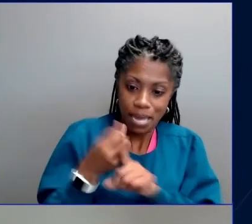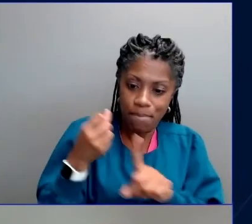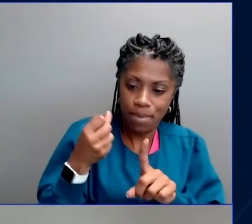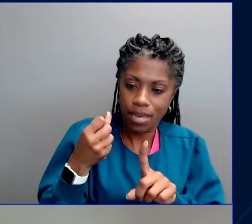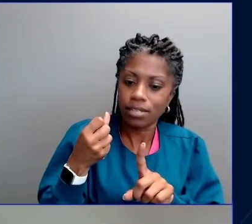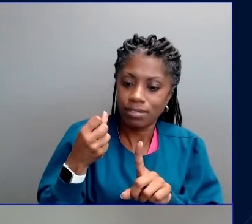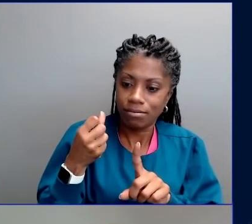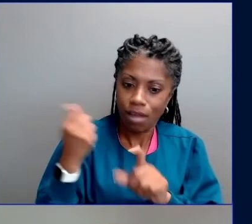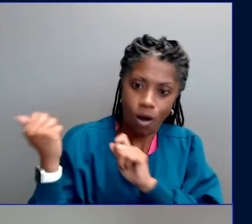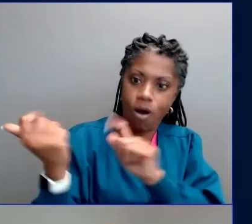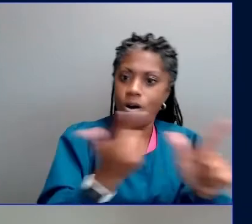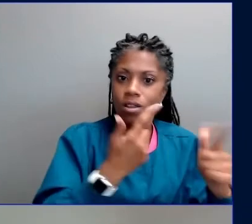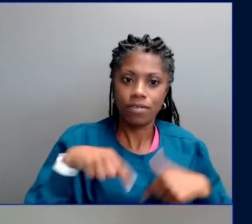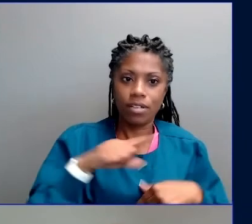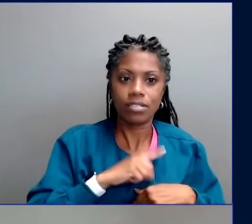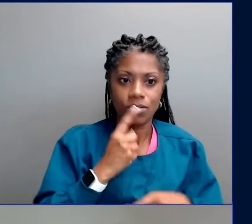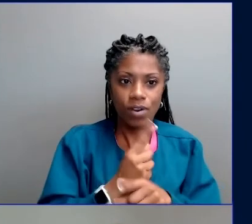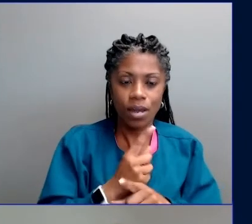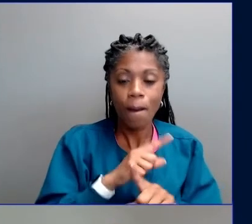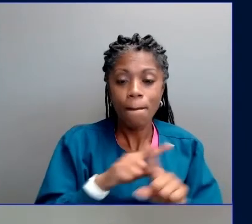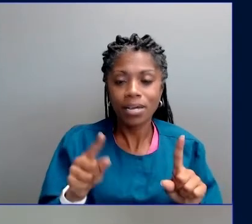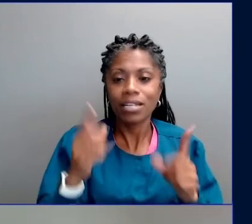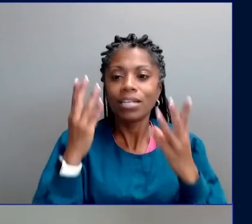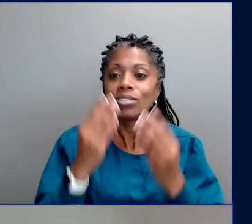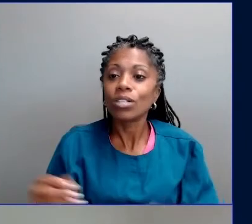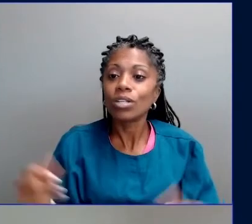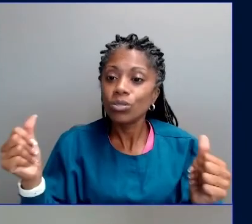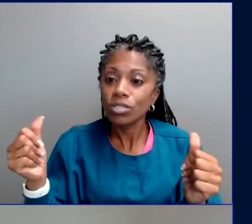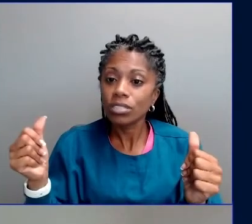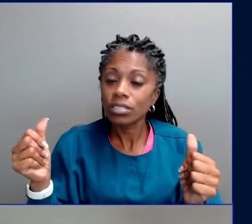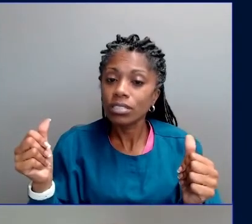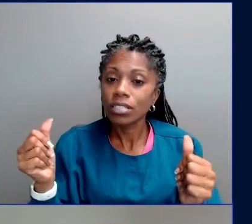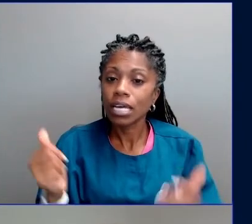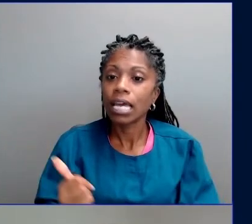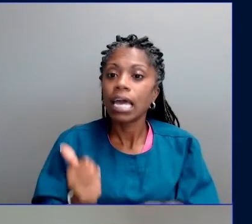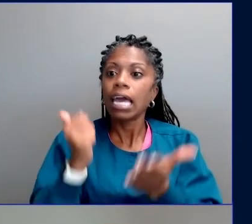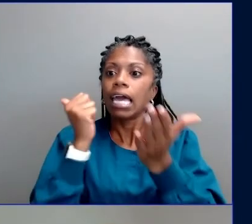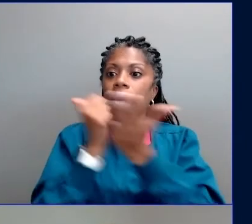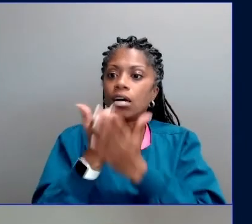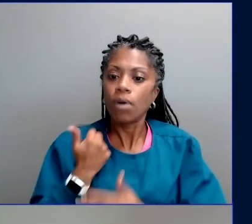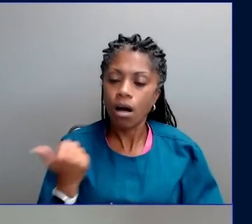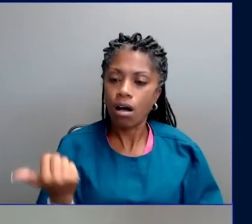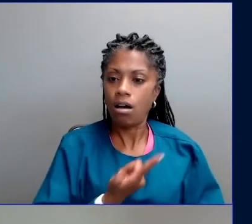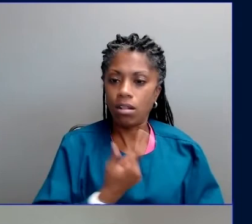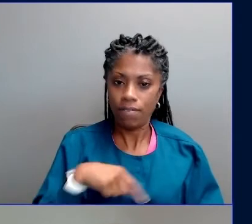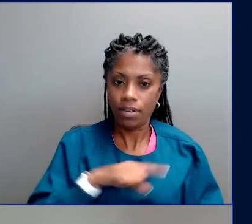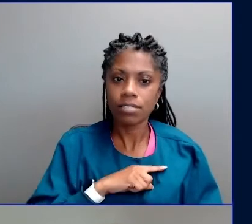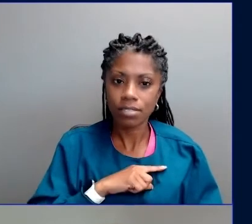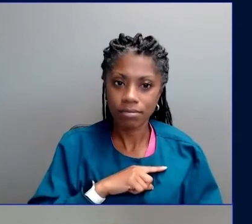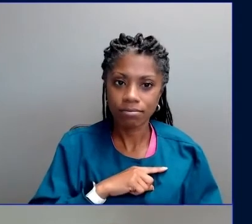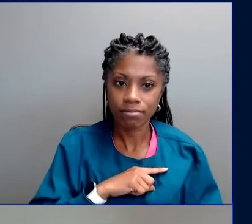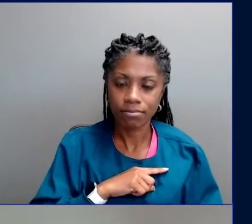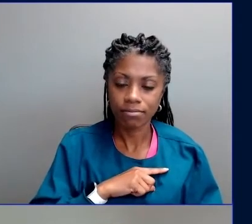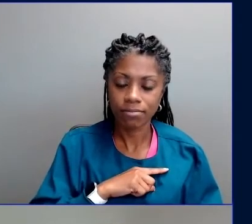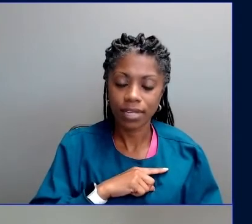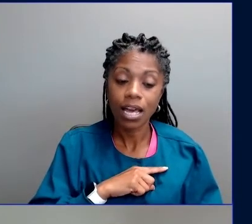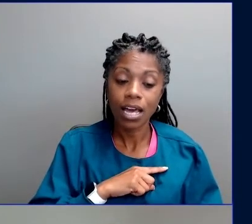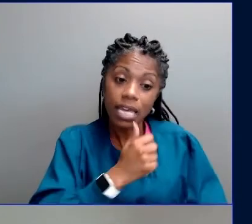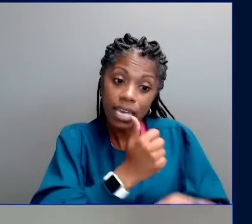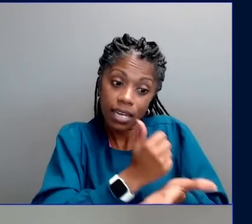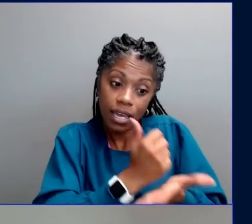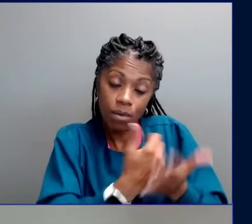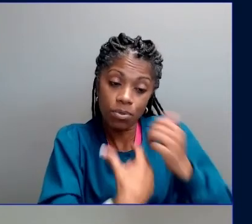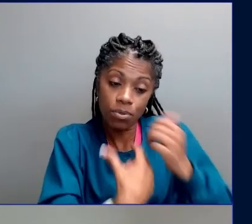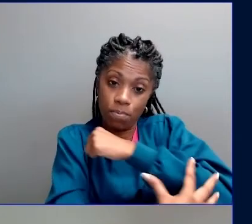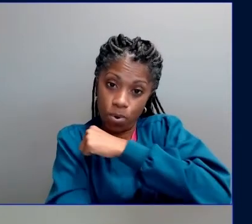coasts. Climate solutions help all of us, but they can help the poor and the marginalized the most, and